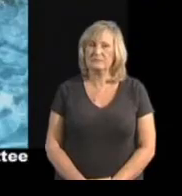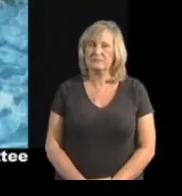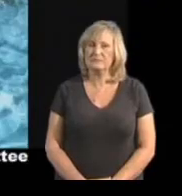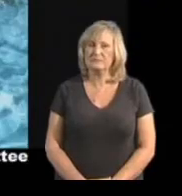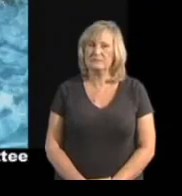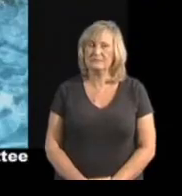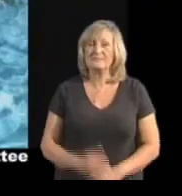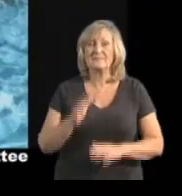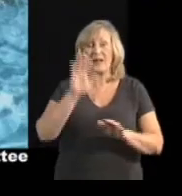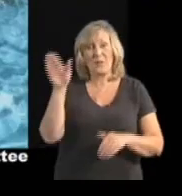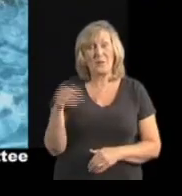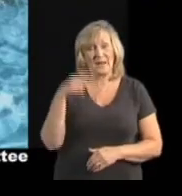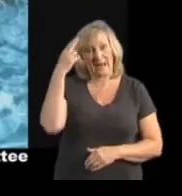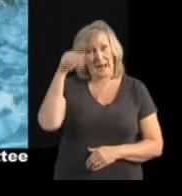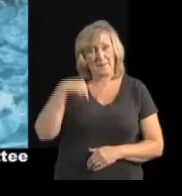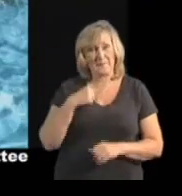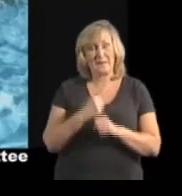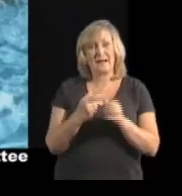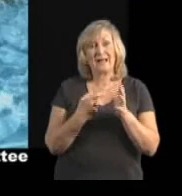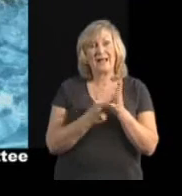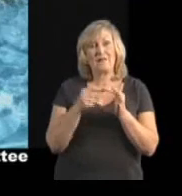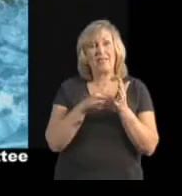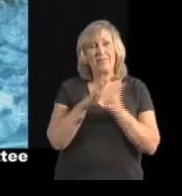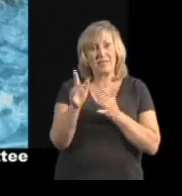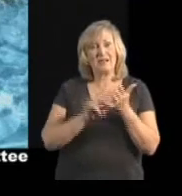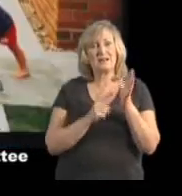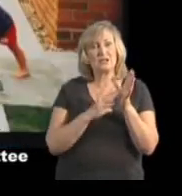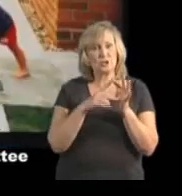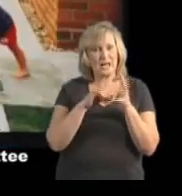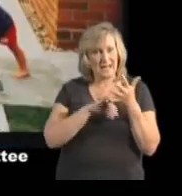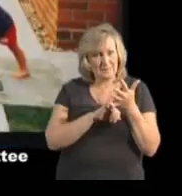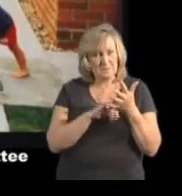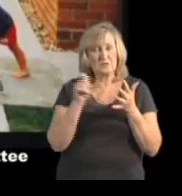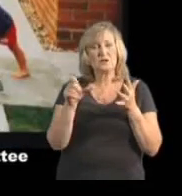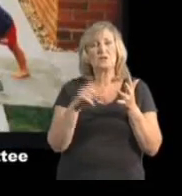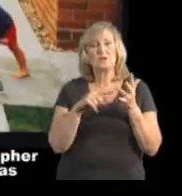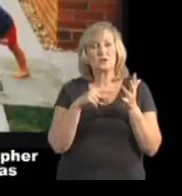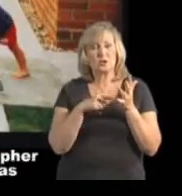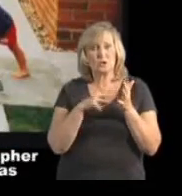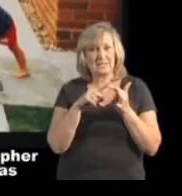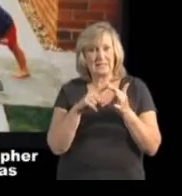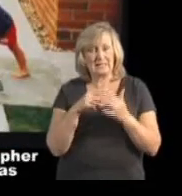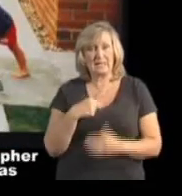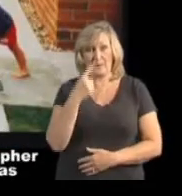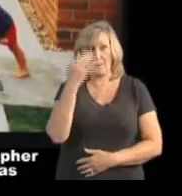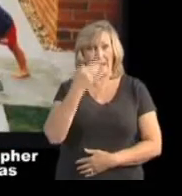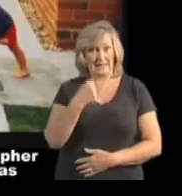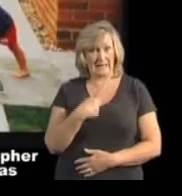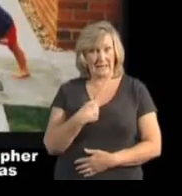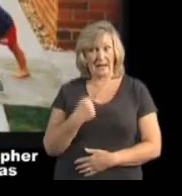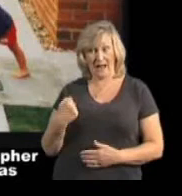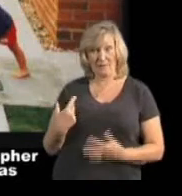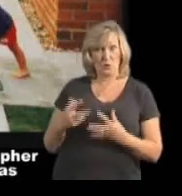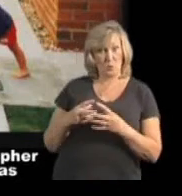Hiya, my name Eagle with James Cartier I am acting is art, I am acting